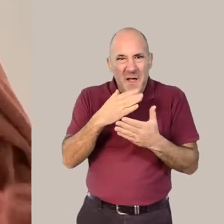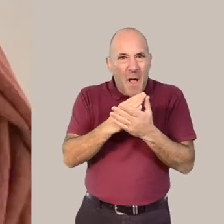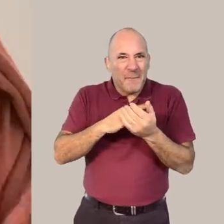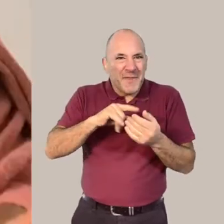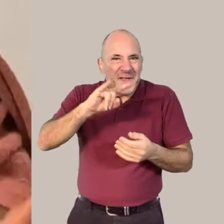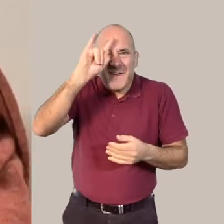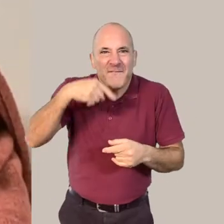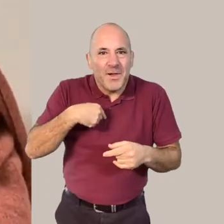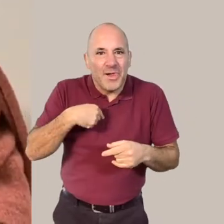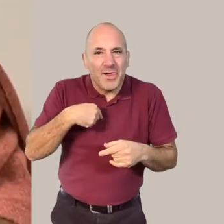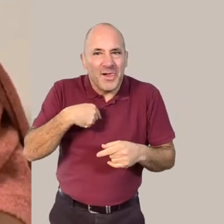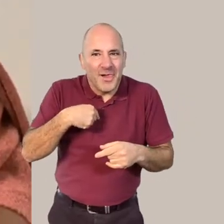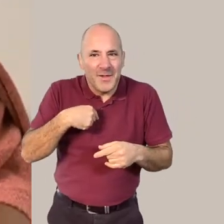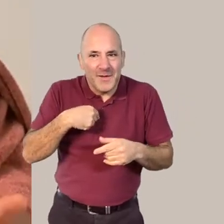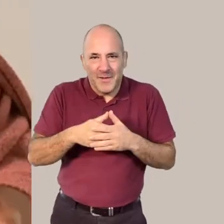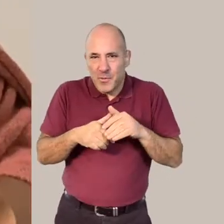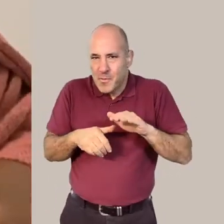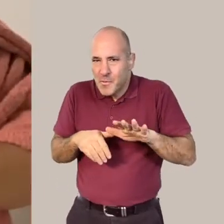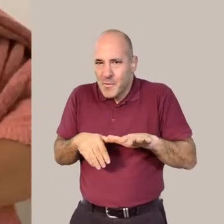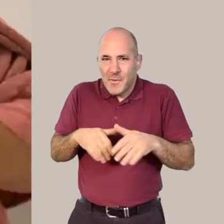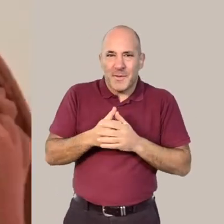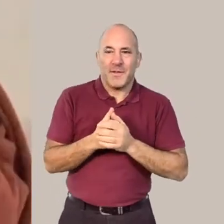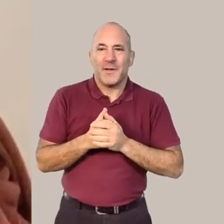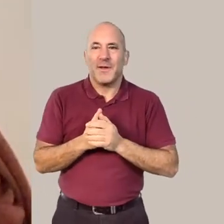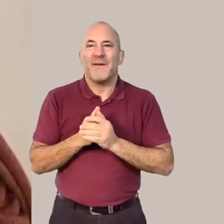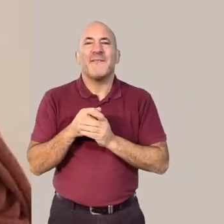and if my villain was to have a sound it would be